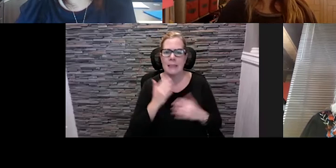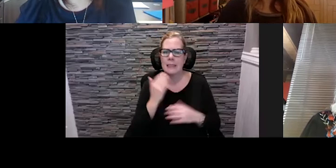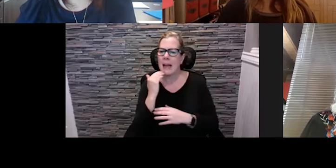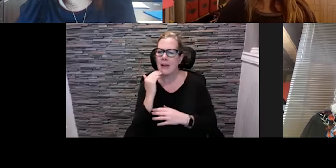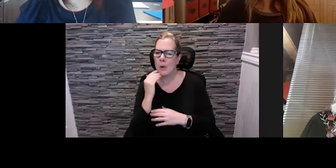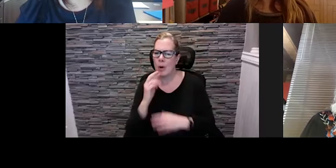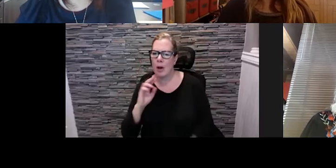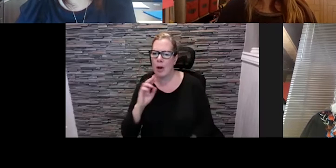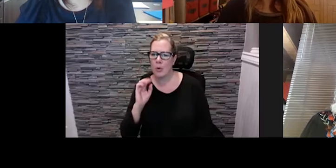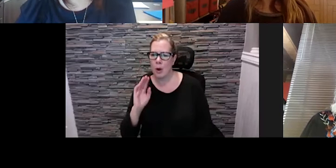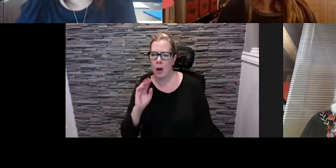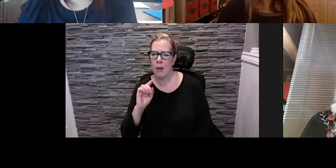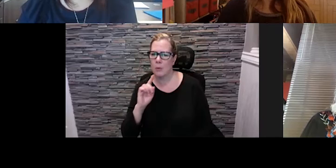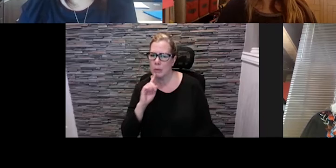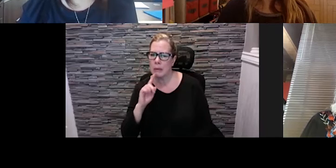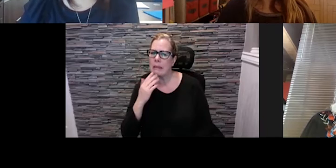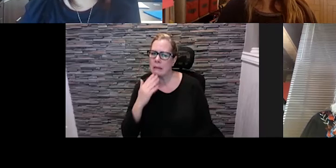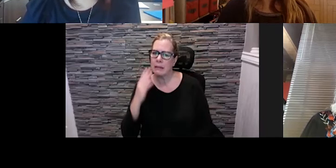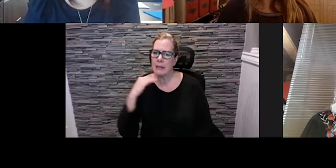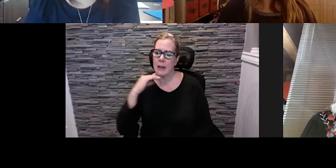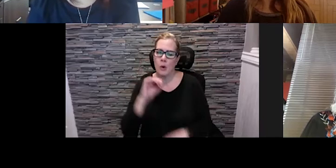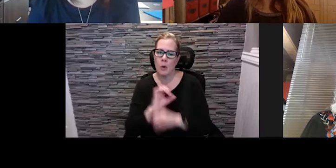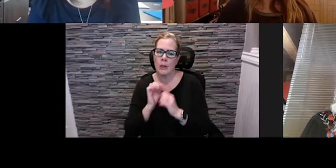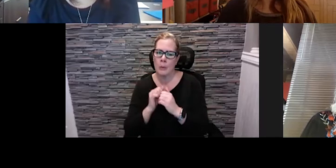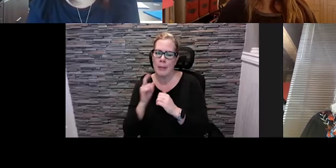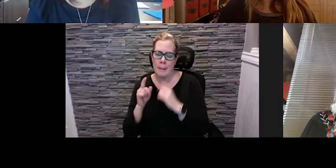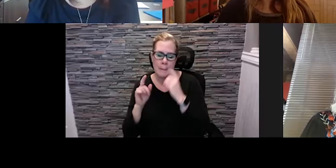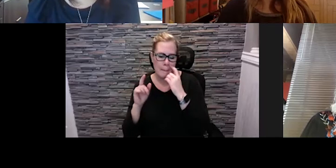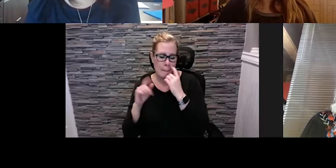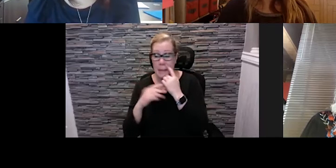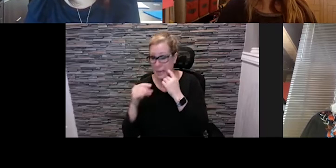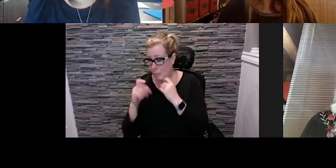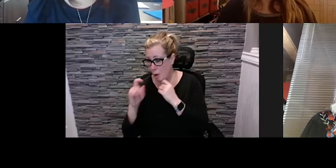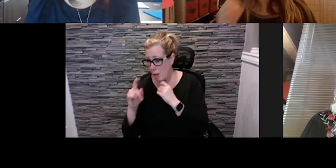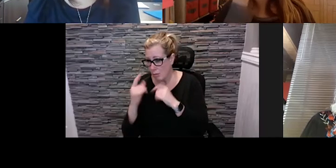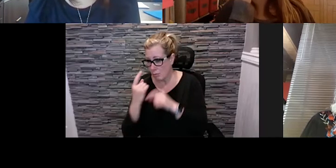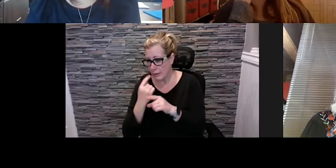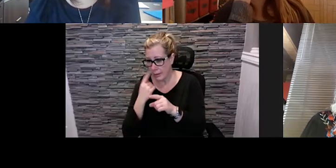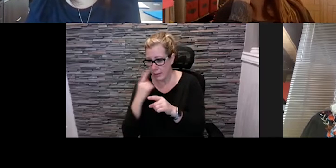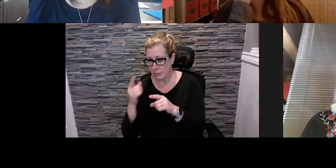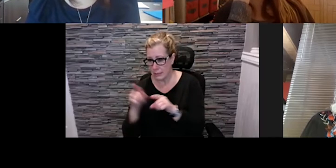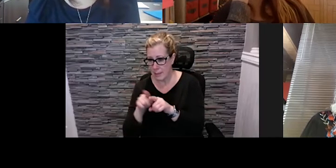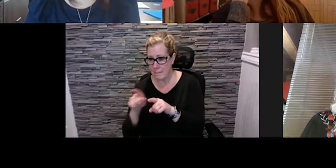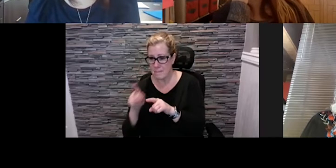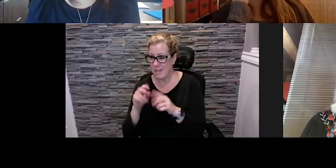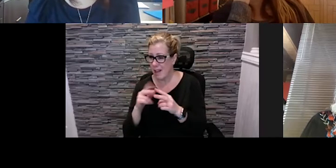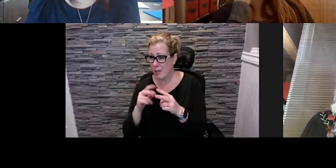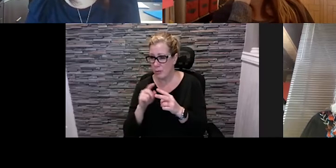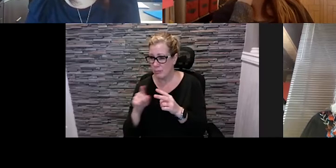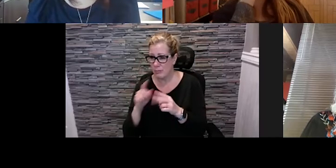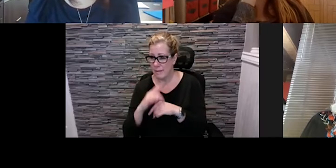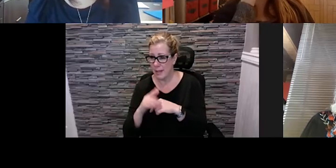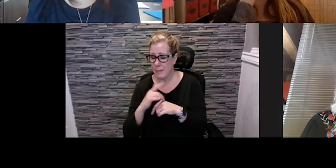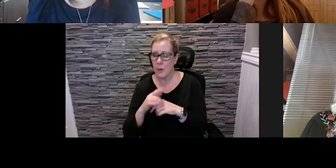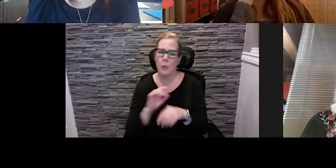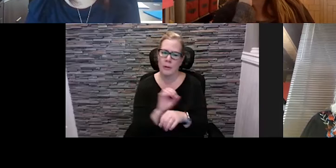really uh great experience working with them as as well as paul and so if rob or paul are maybe uh available we've worked a lot